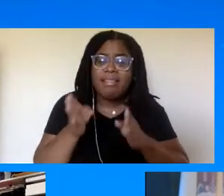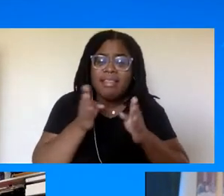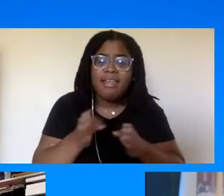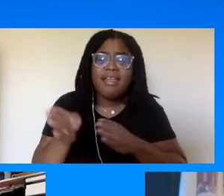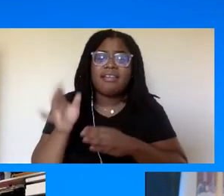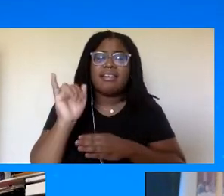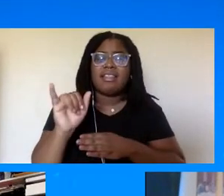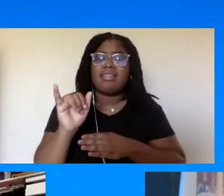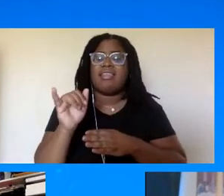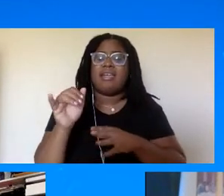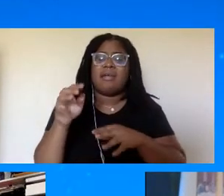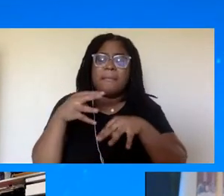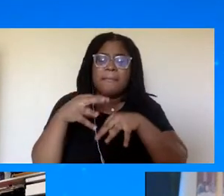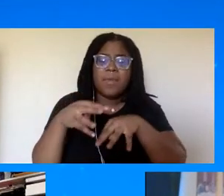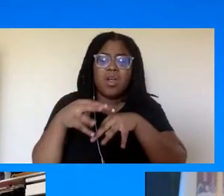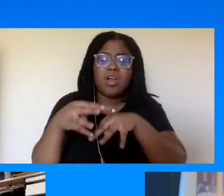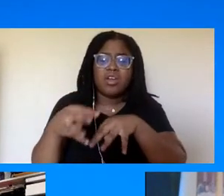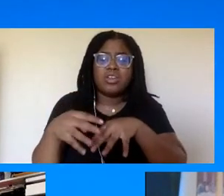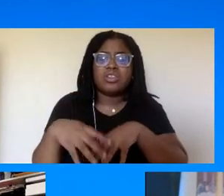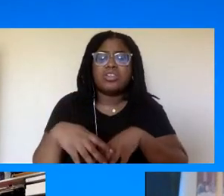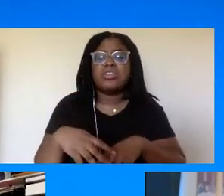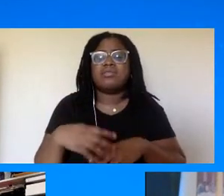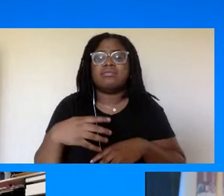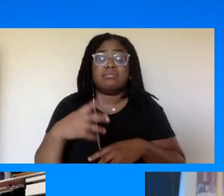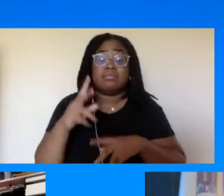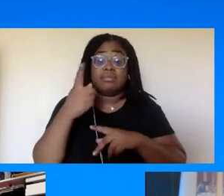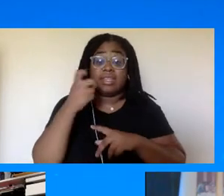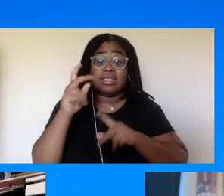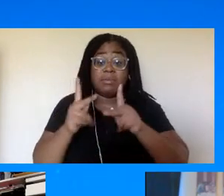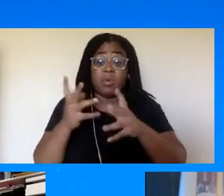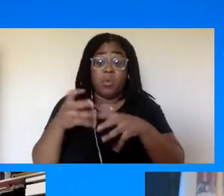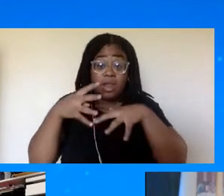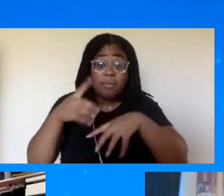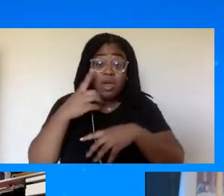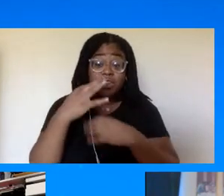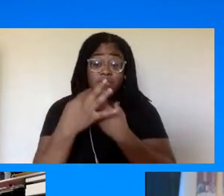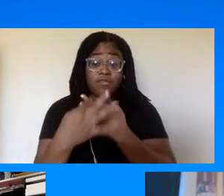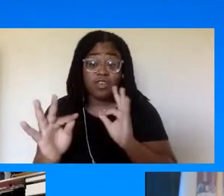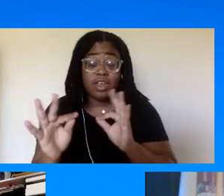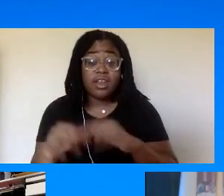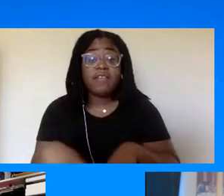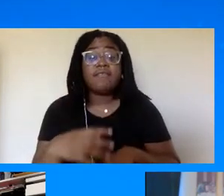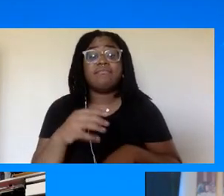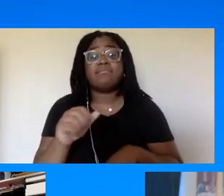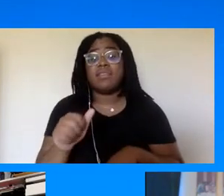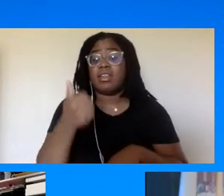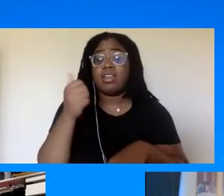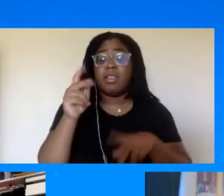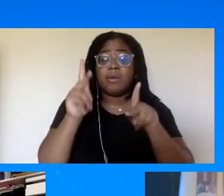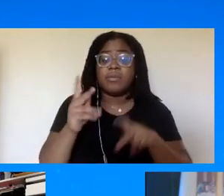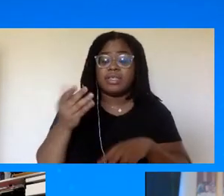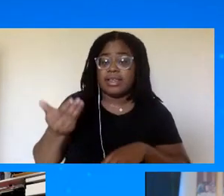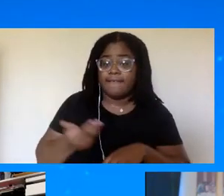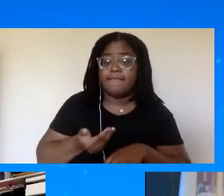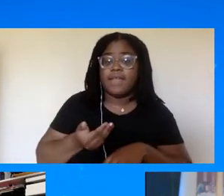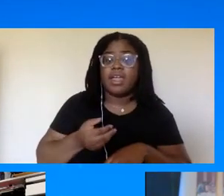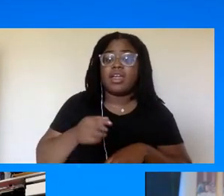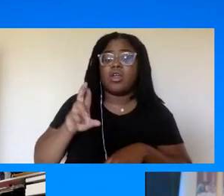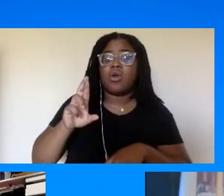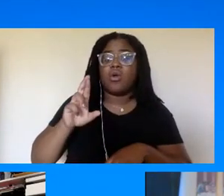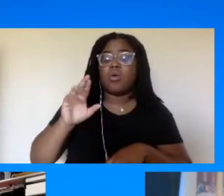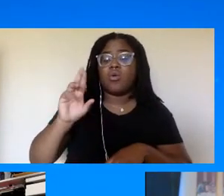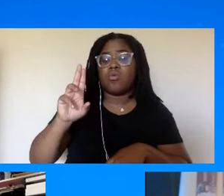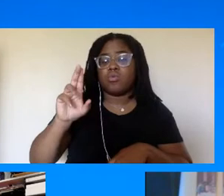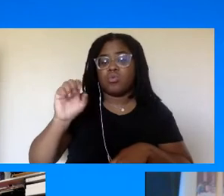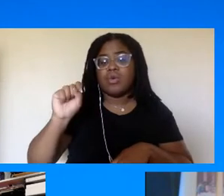and justice and seoc wanted to do a march for freedom and i think a philip randolph and by rustin who worked very closely with them